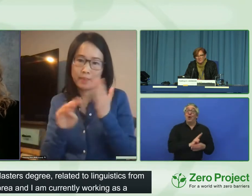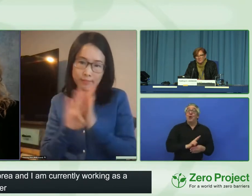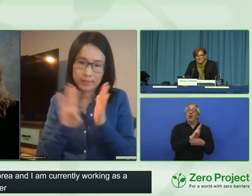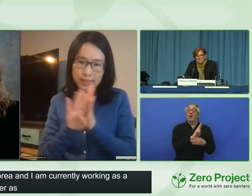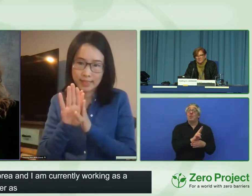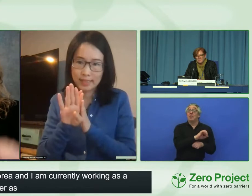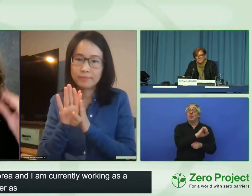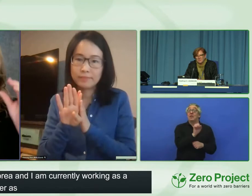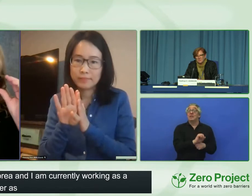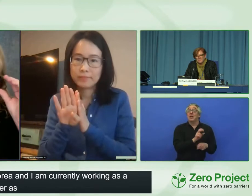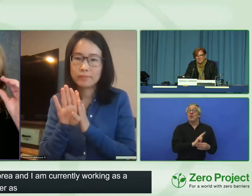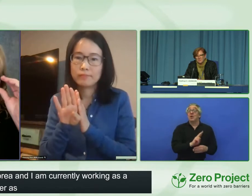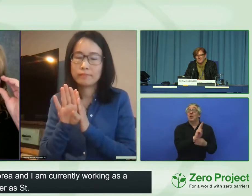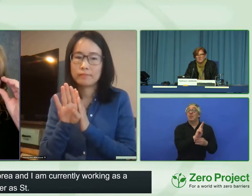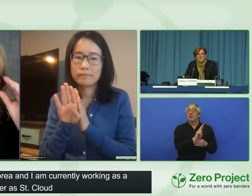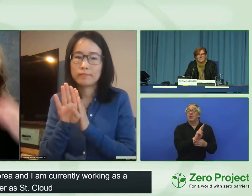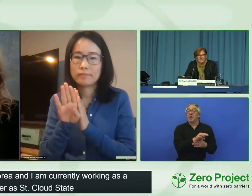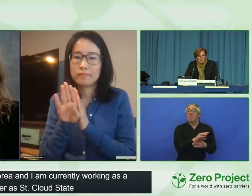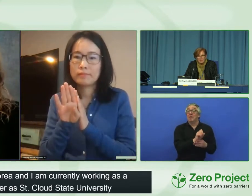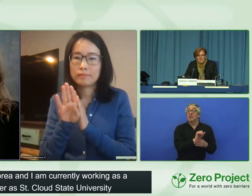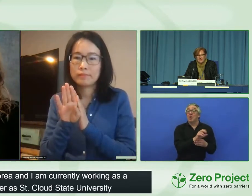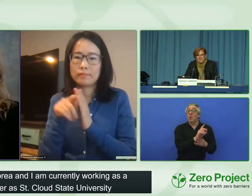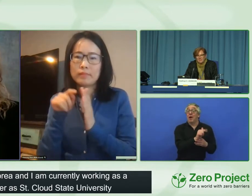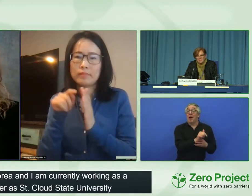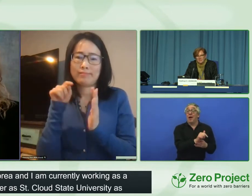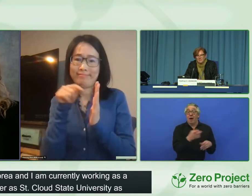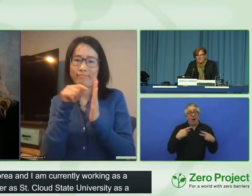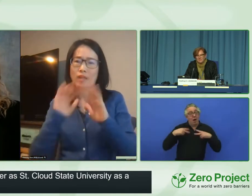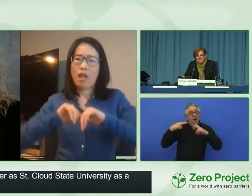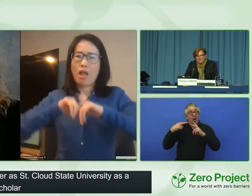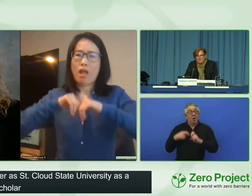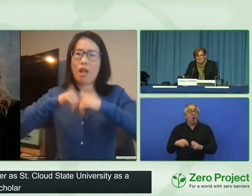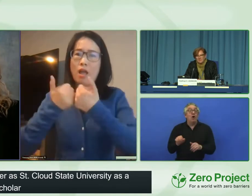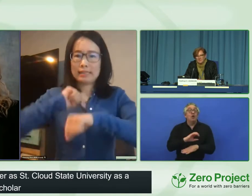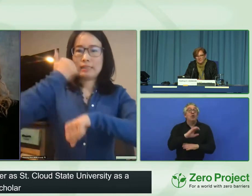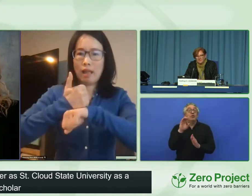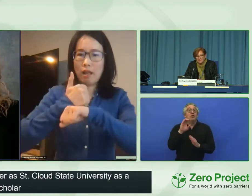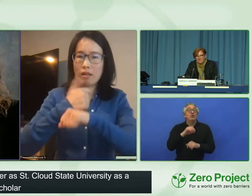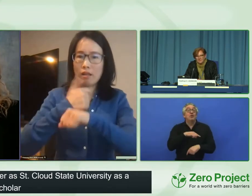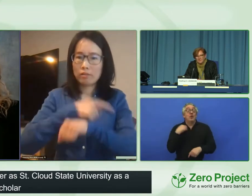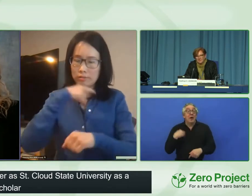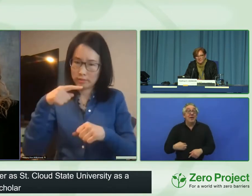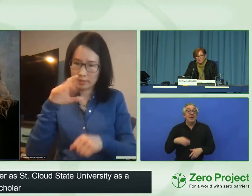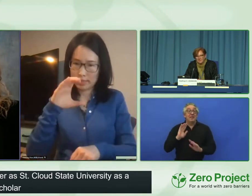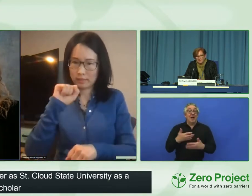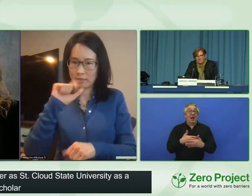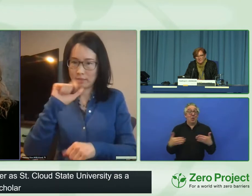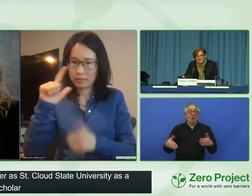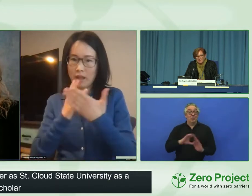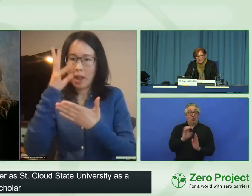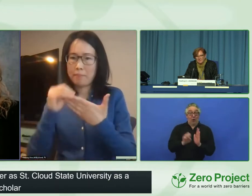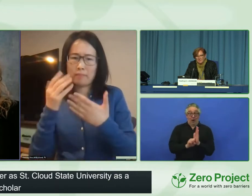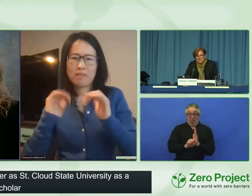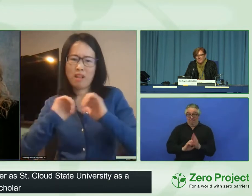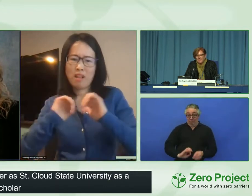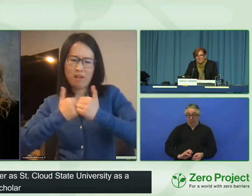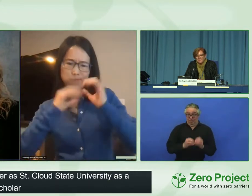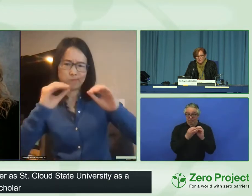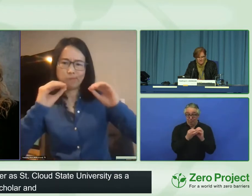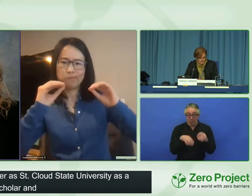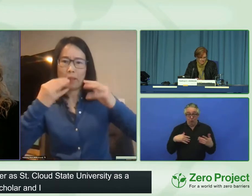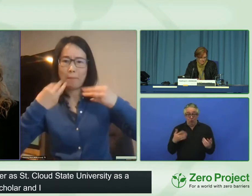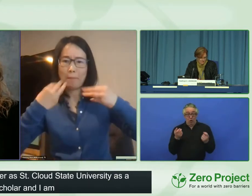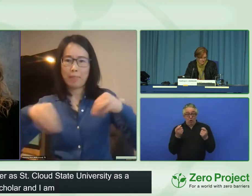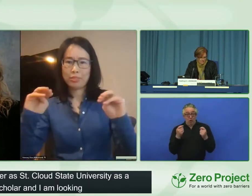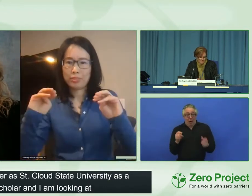And I'm looking at Chinese sign language curriculum development. And we're trying to figure out how to set up a